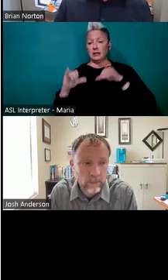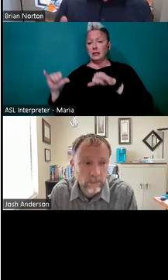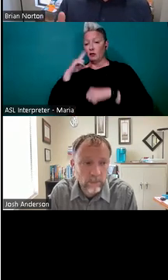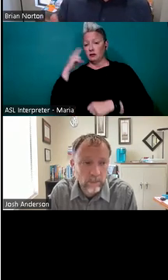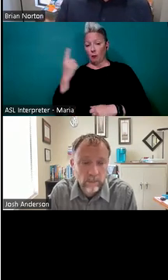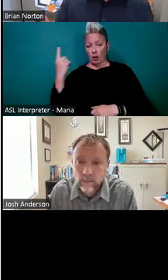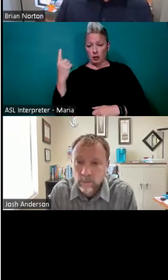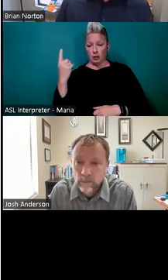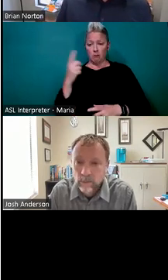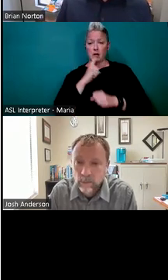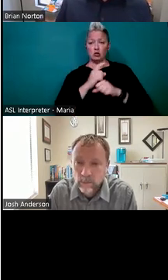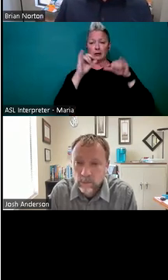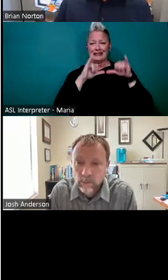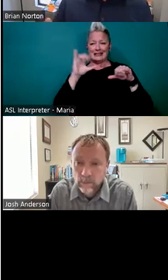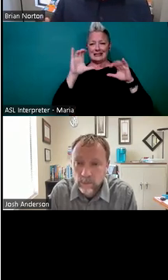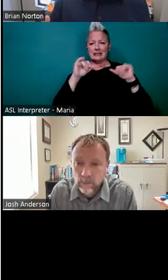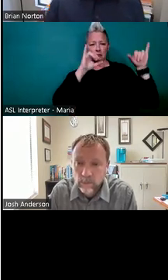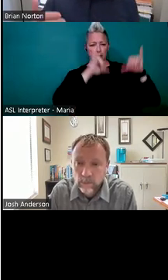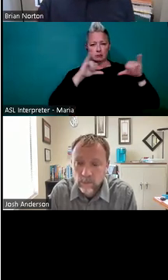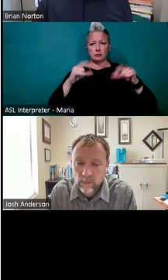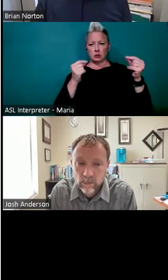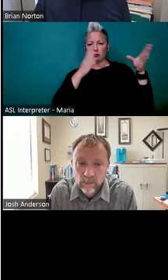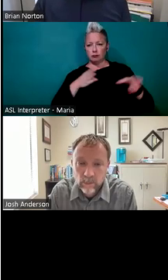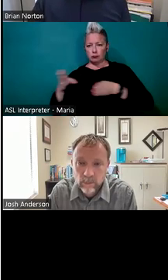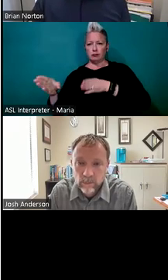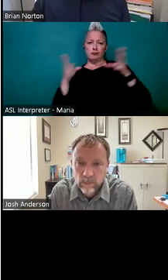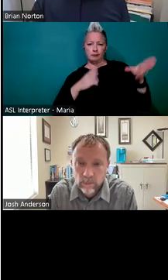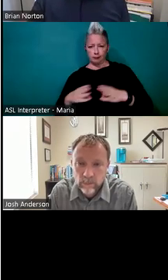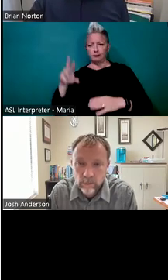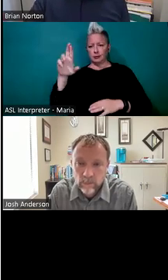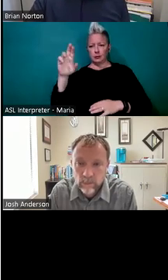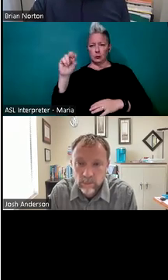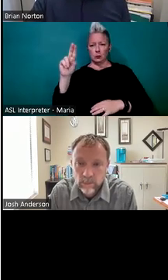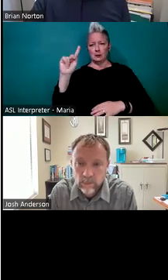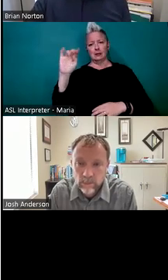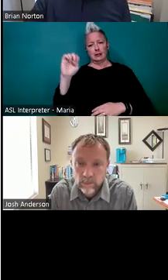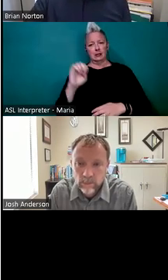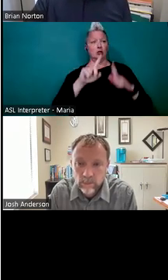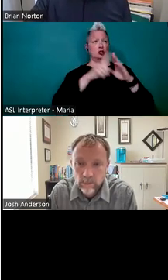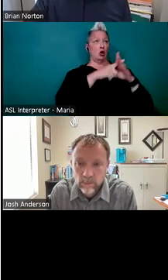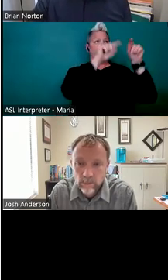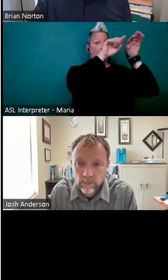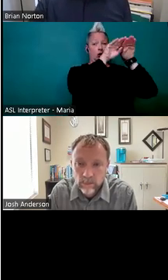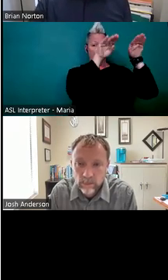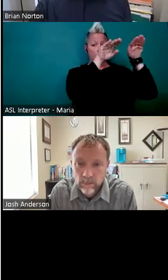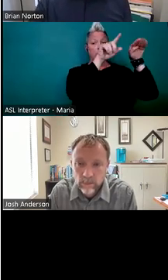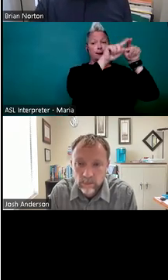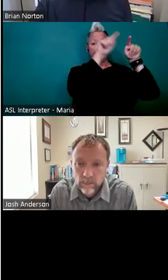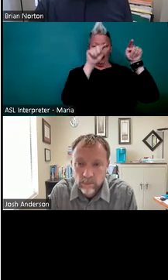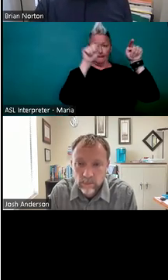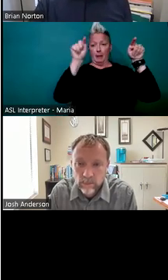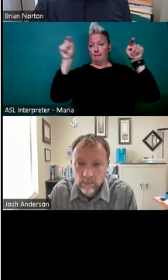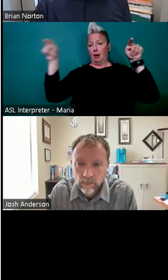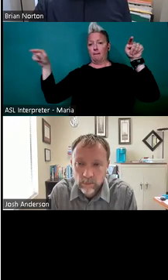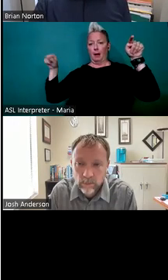make sure it's a consistent routine so that people start and move shelf by shelf, product by product. If you can create a